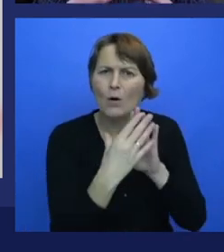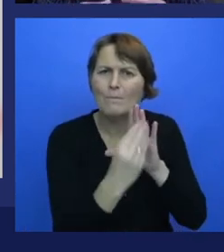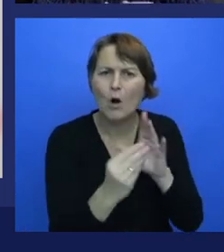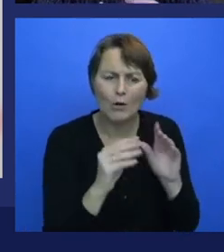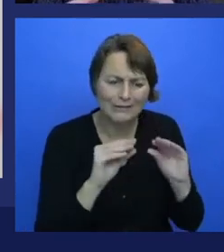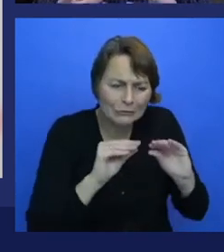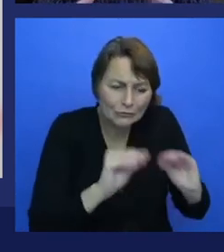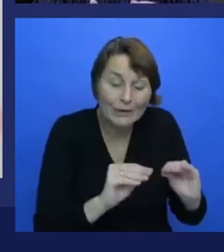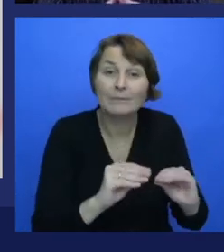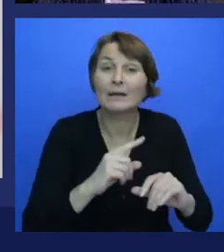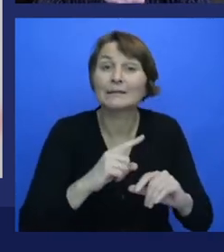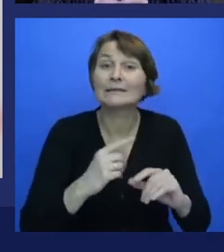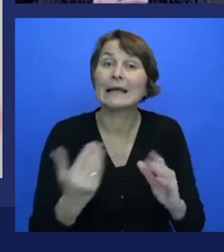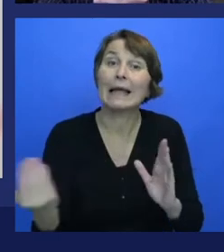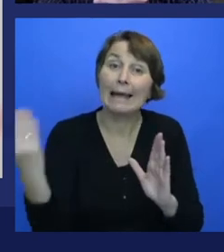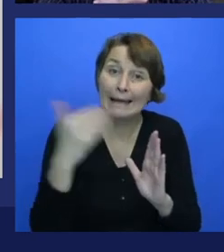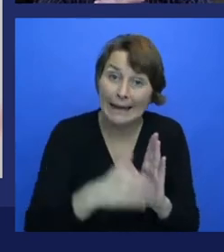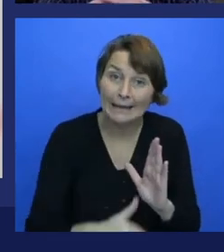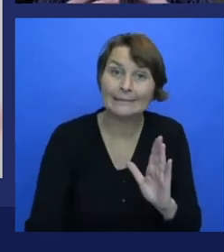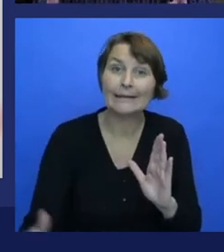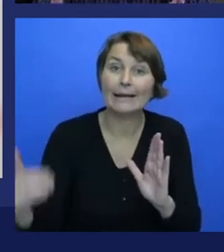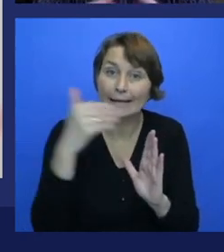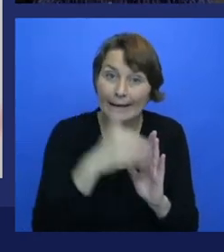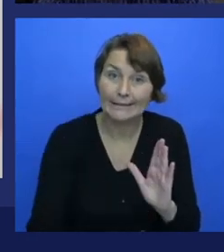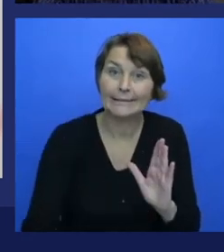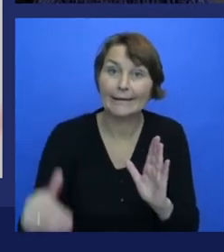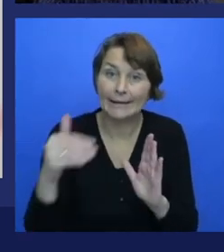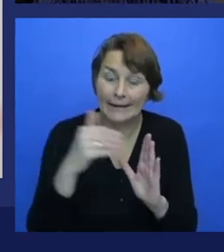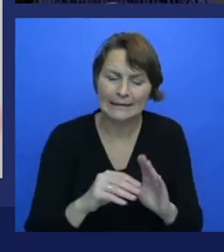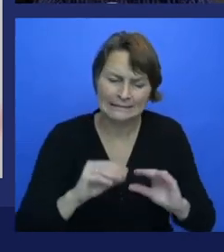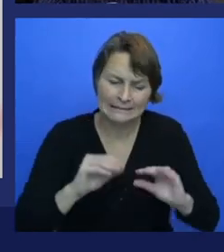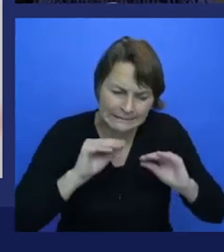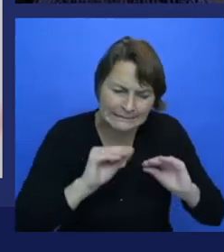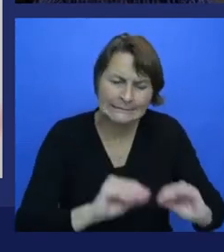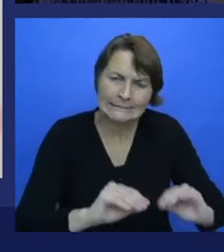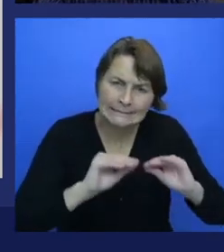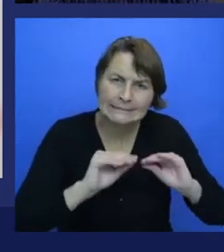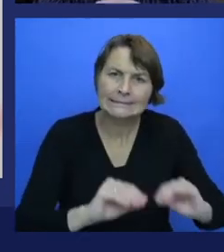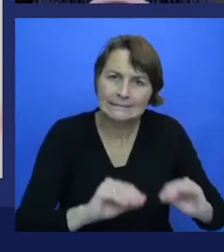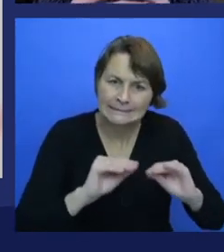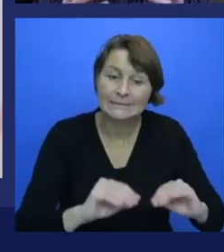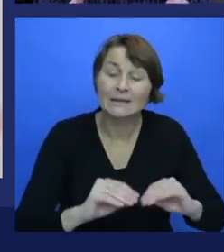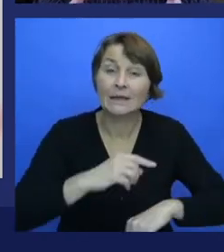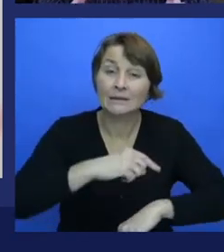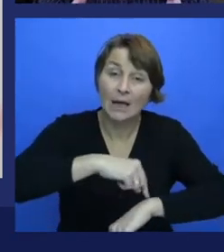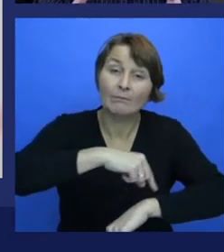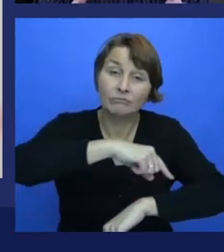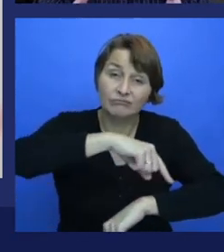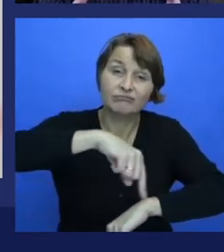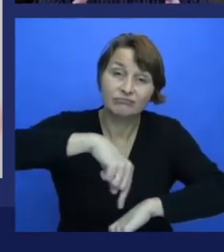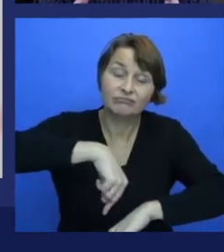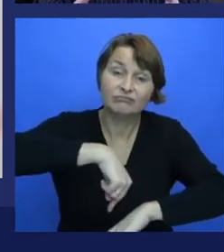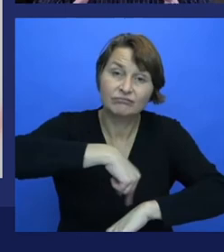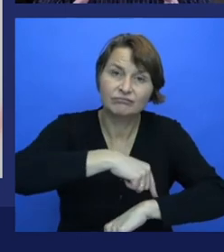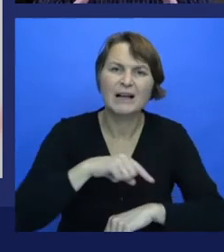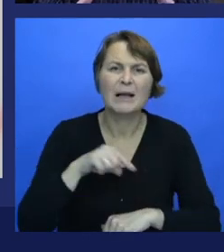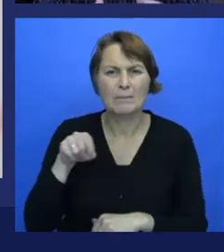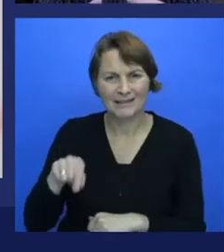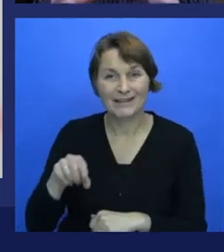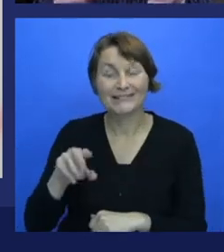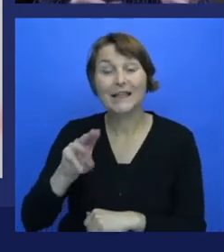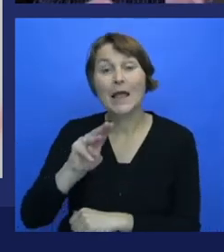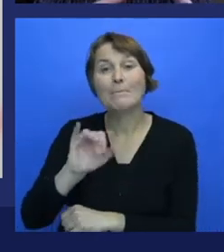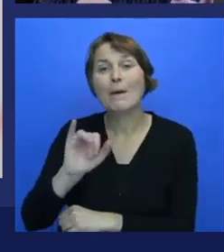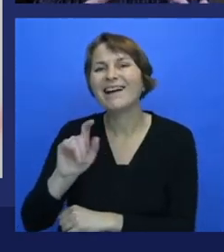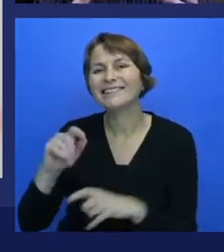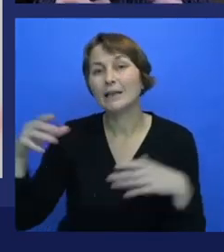start talking about training articulation like this, it can take impossibly long. What the MIT group succeeded to do with Dactyl